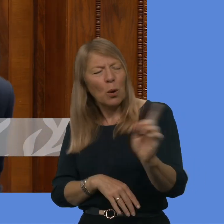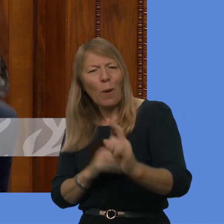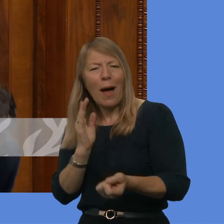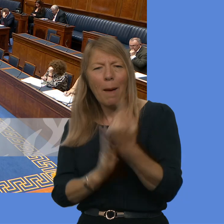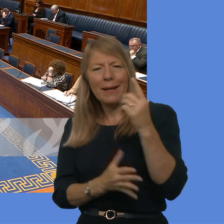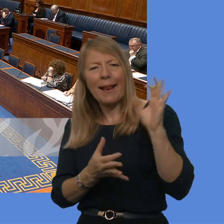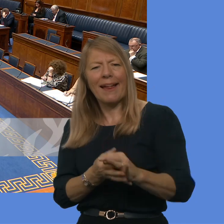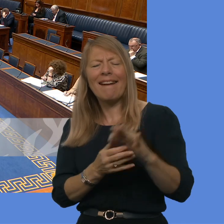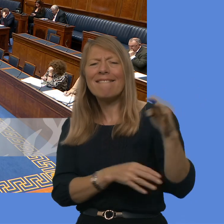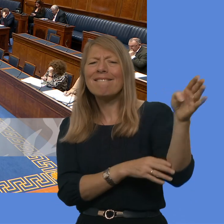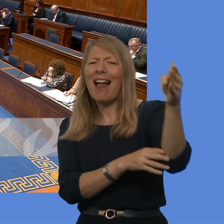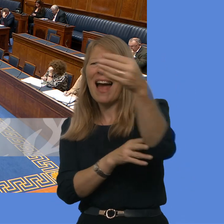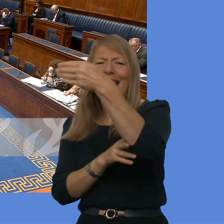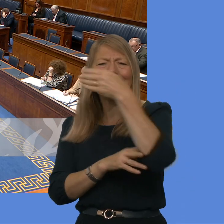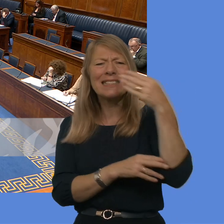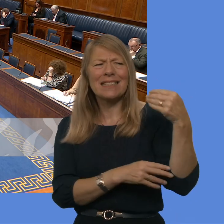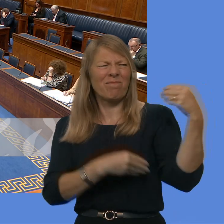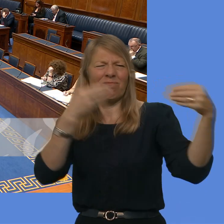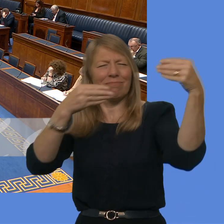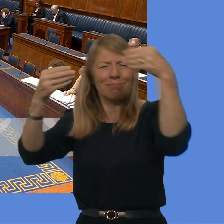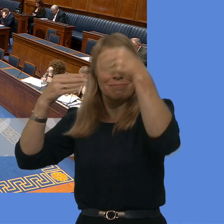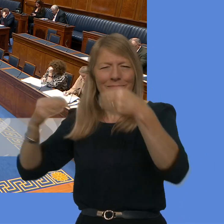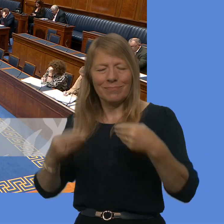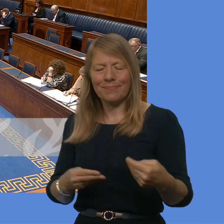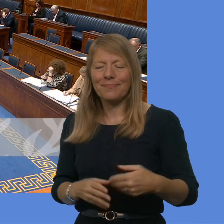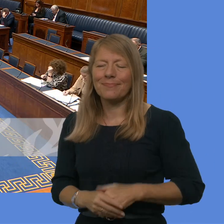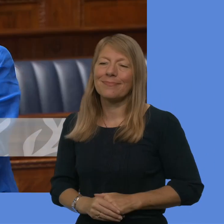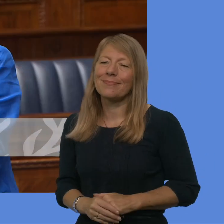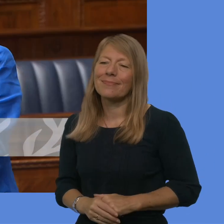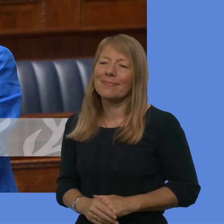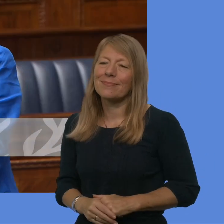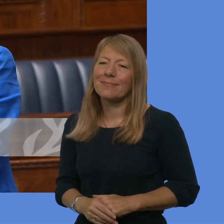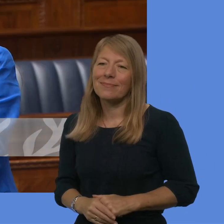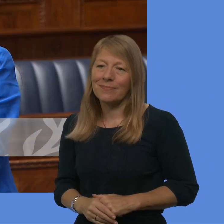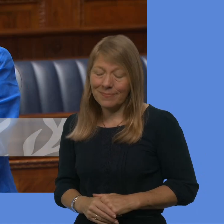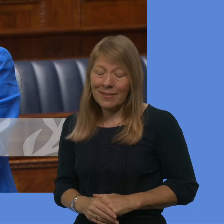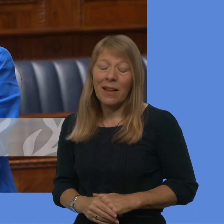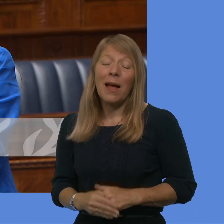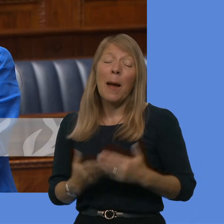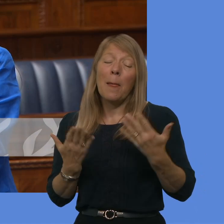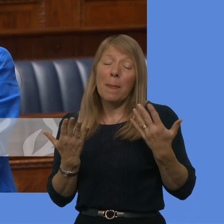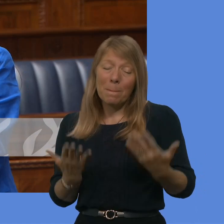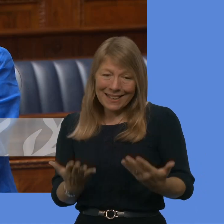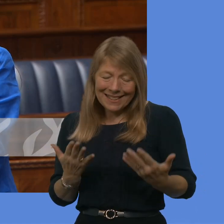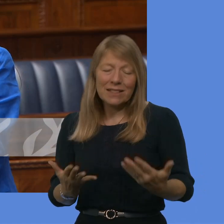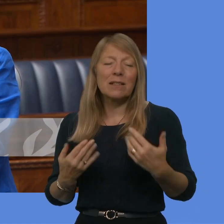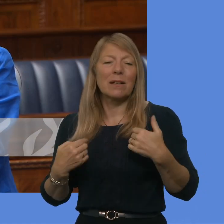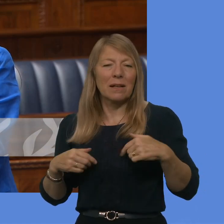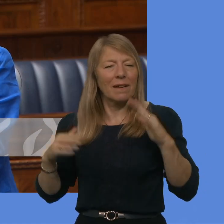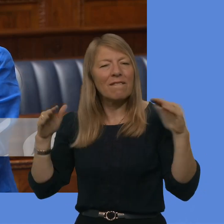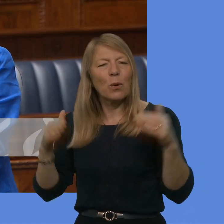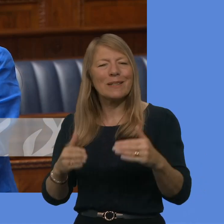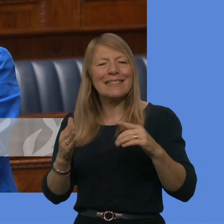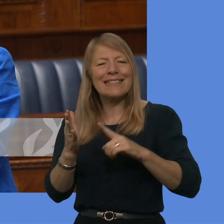Mr Matheson. As indicated, Mr Speaker, the work that we are focused on at the moment is in relation to the review of TBUC,